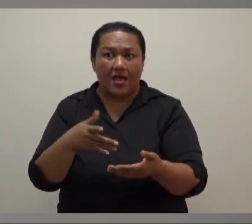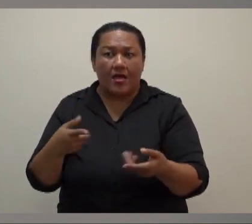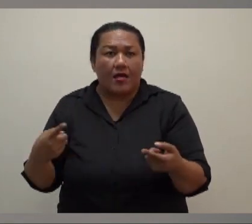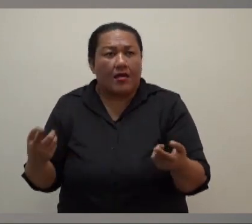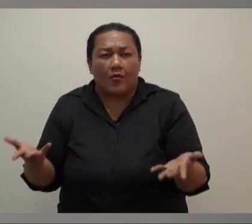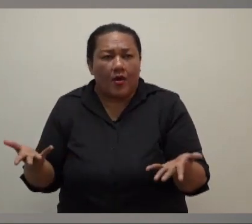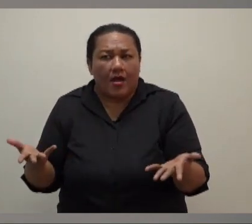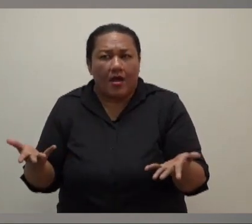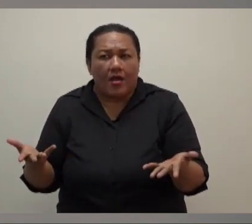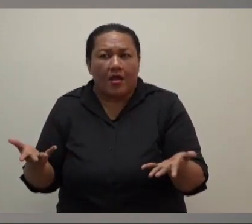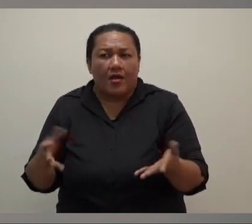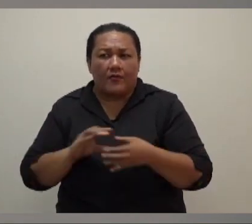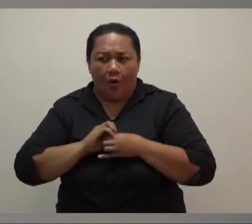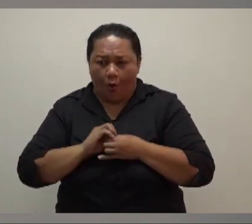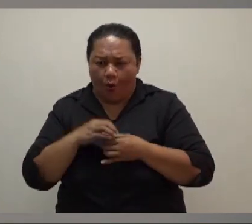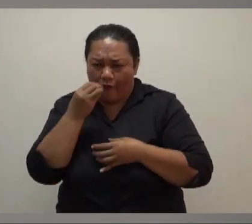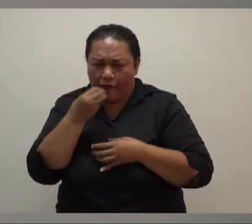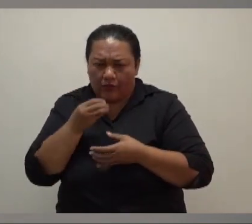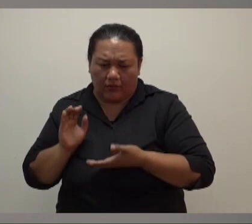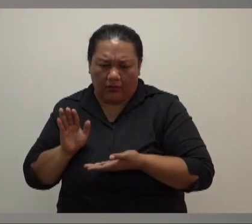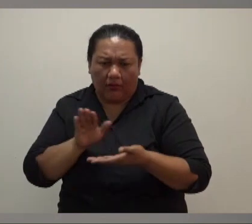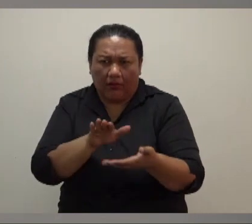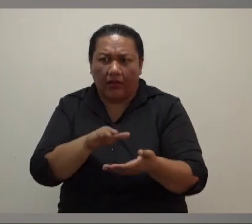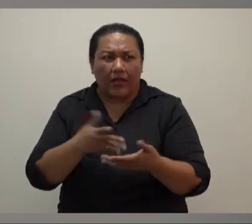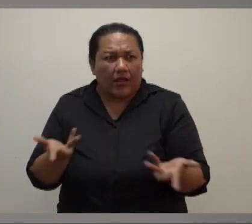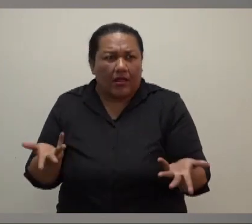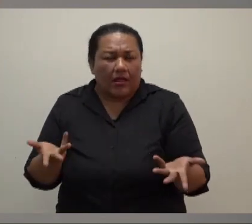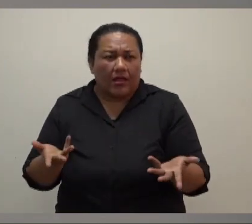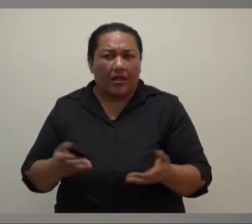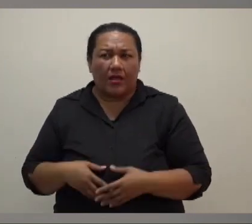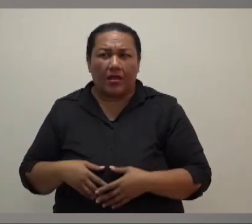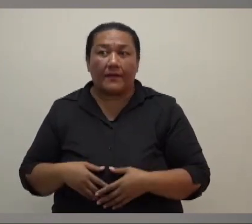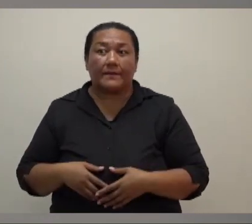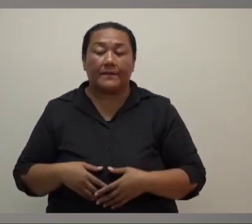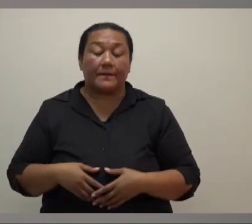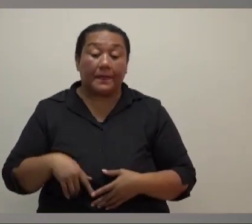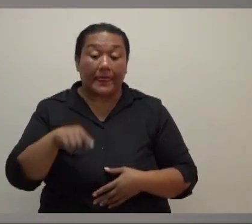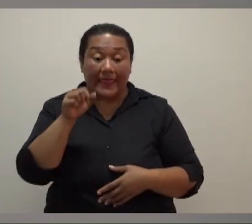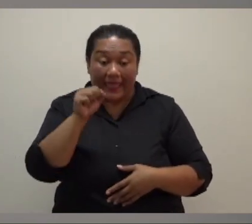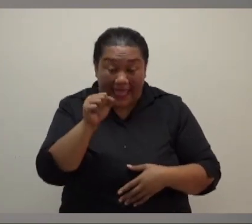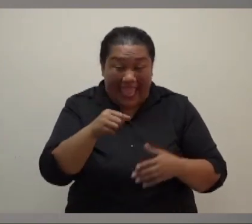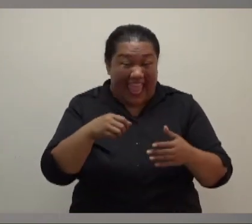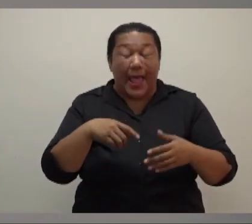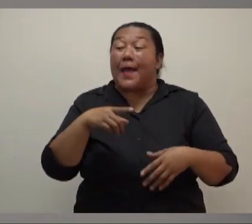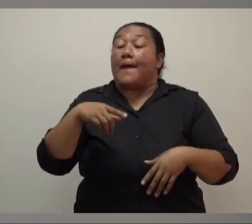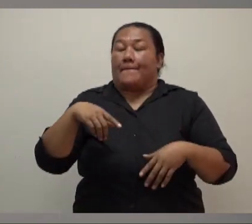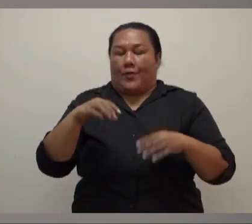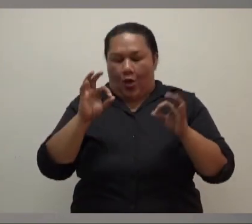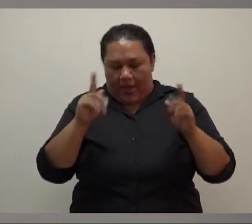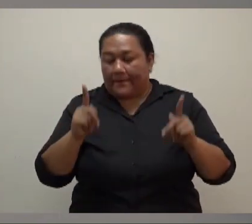No, look, the statement was made to say if you have the ability to, because sometimes when people move to evacuation centres,